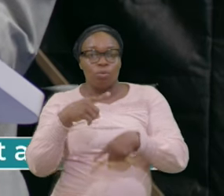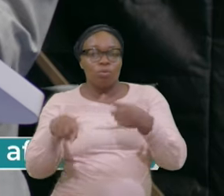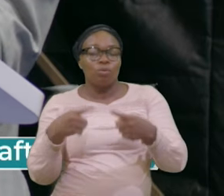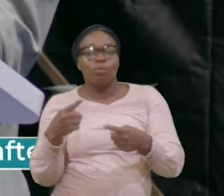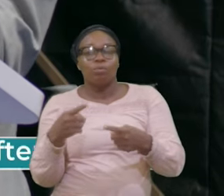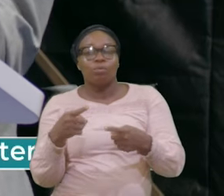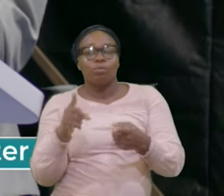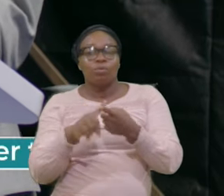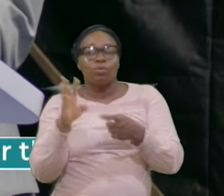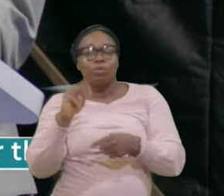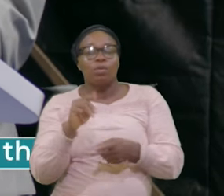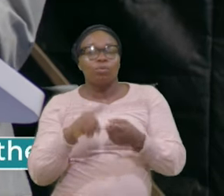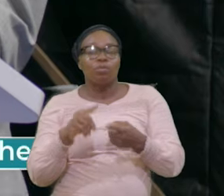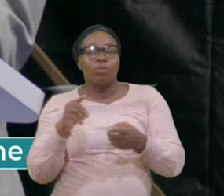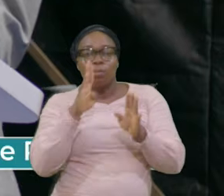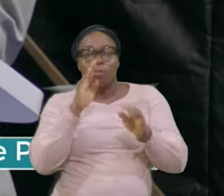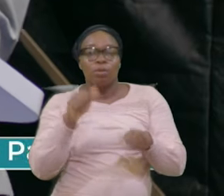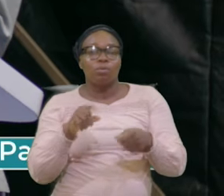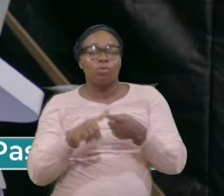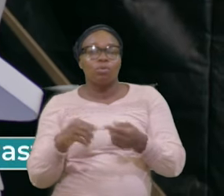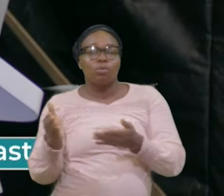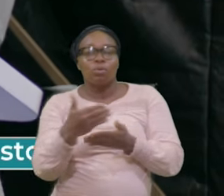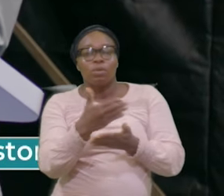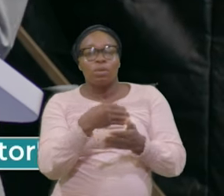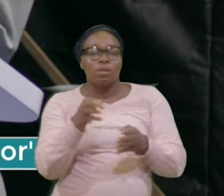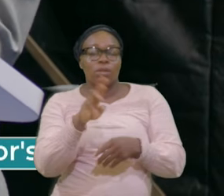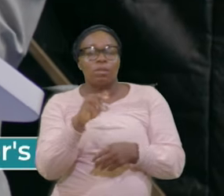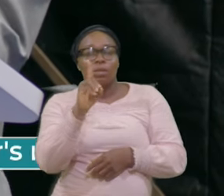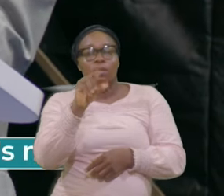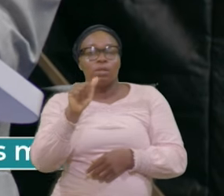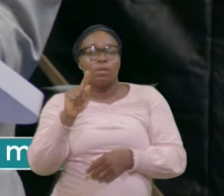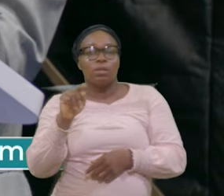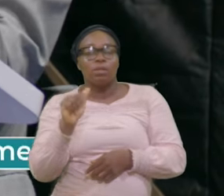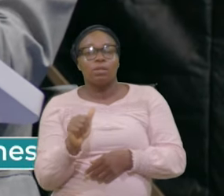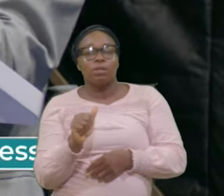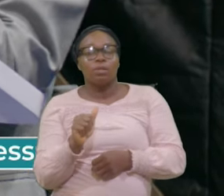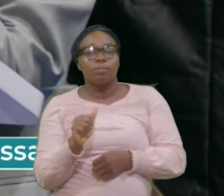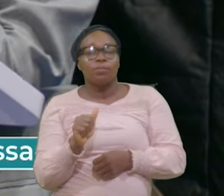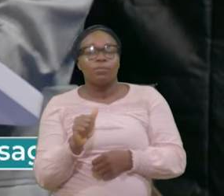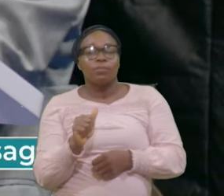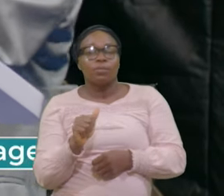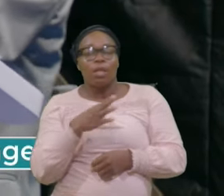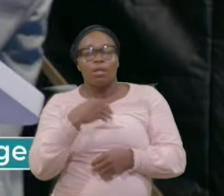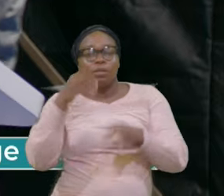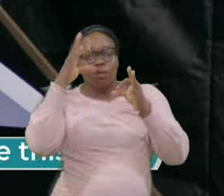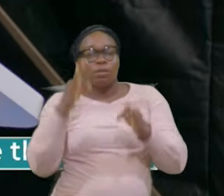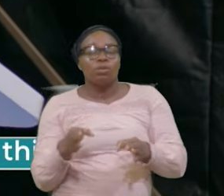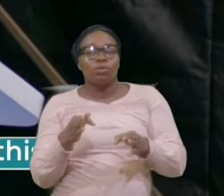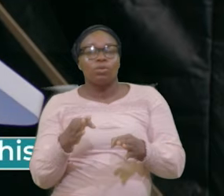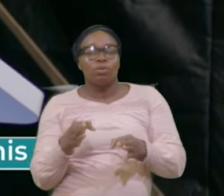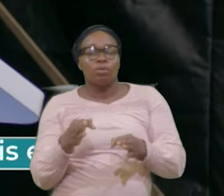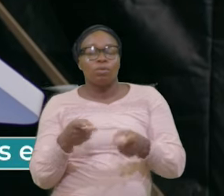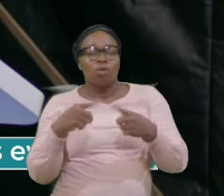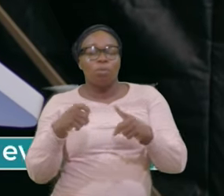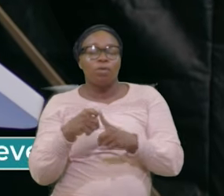Make Make Sure You Do That That That That That That That Decision It Came From Your Heart That That